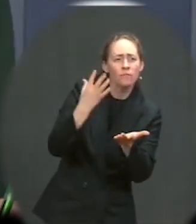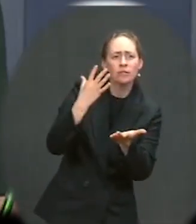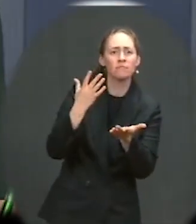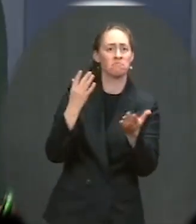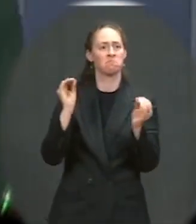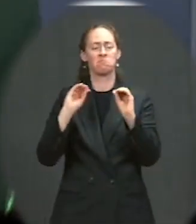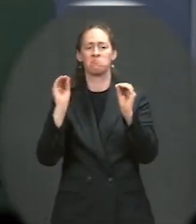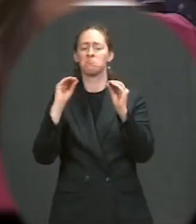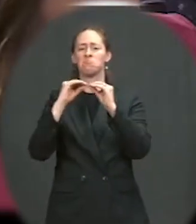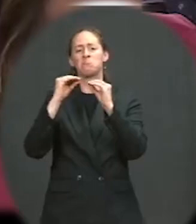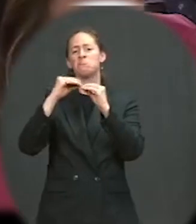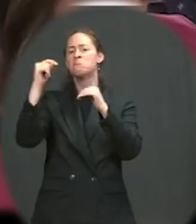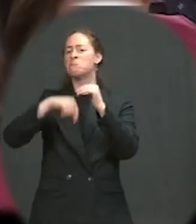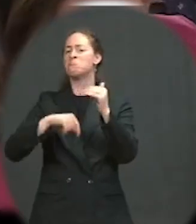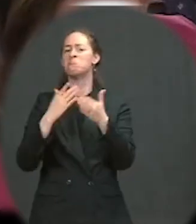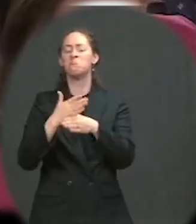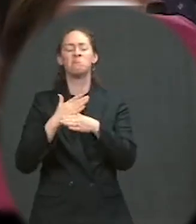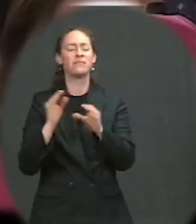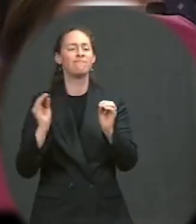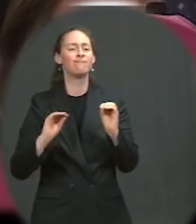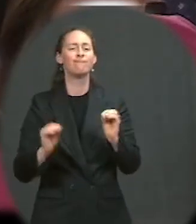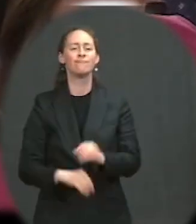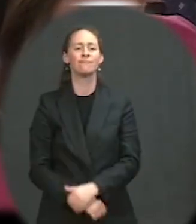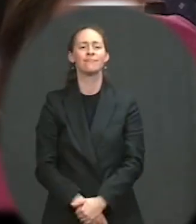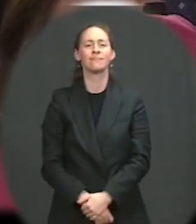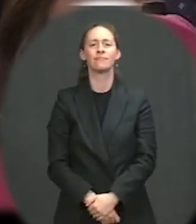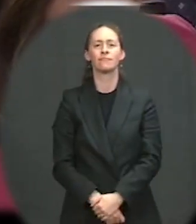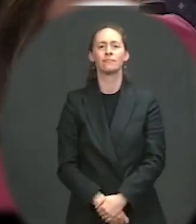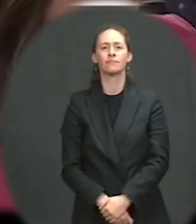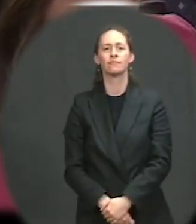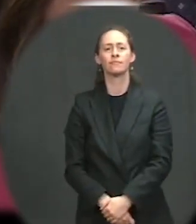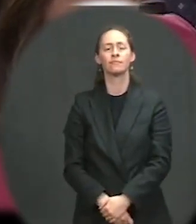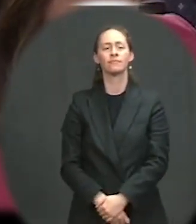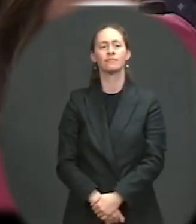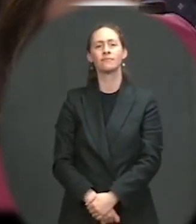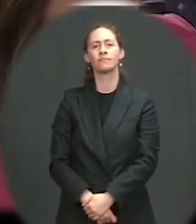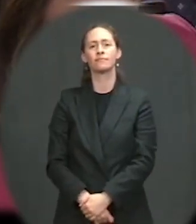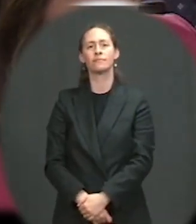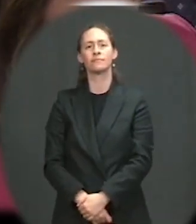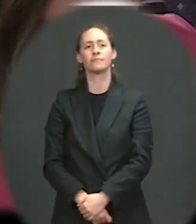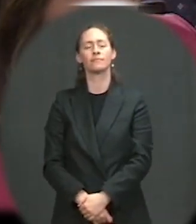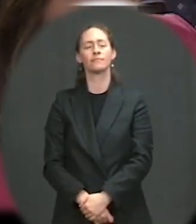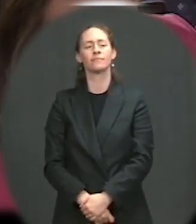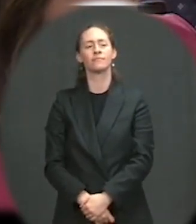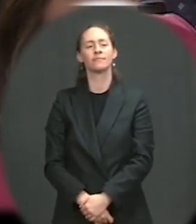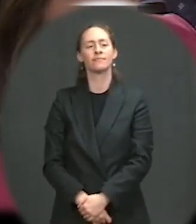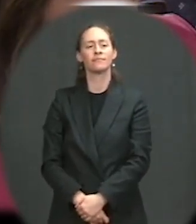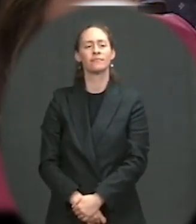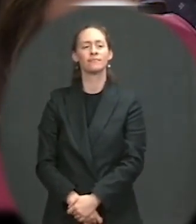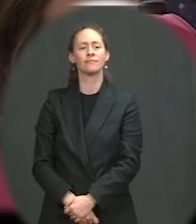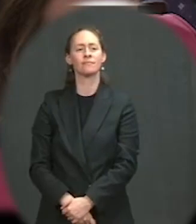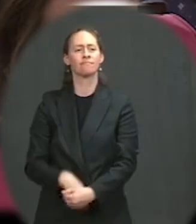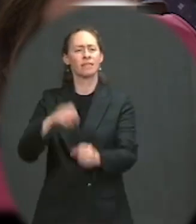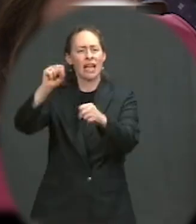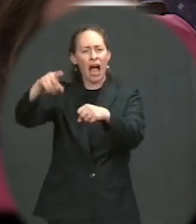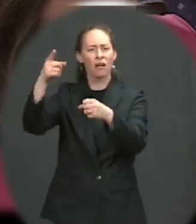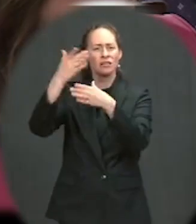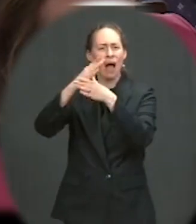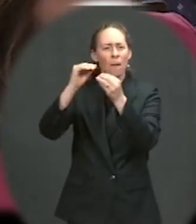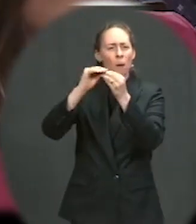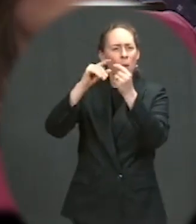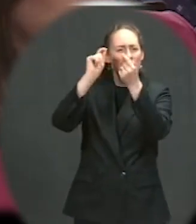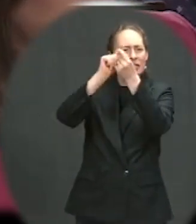On crime, I just wanted to ask quickly if you could give us any details about who helped shape the